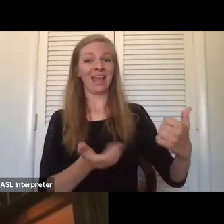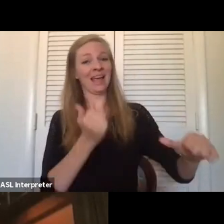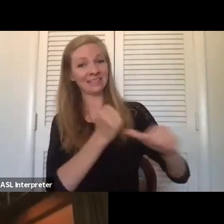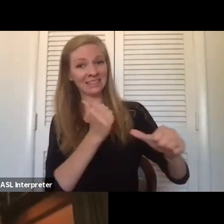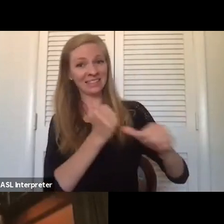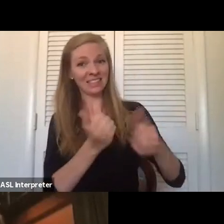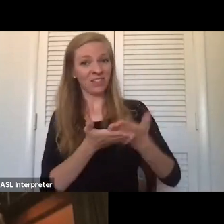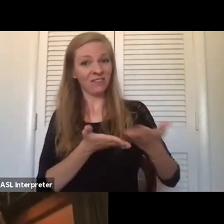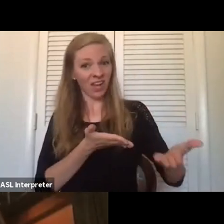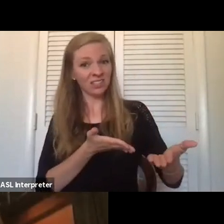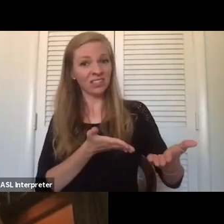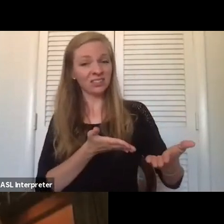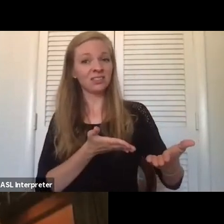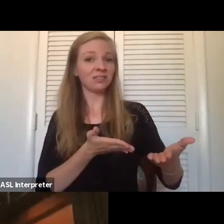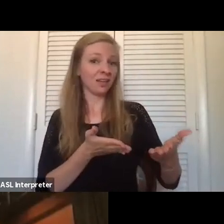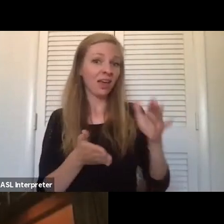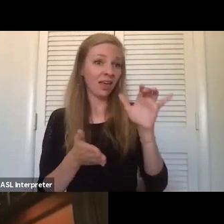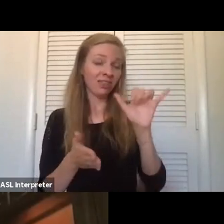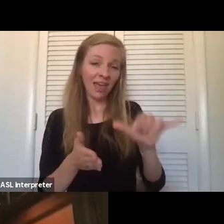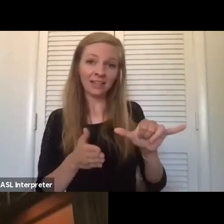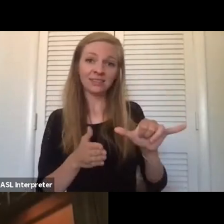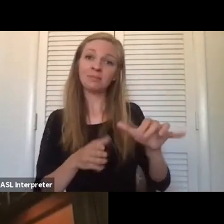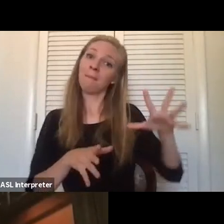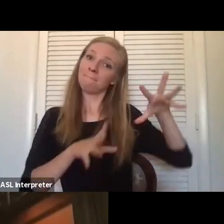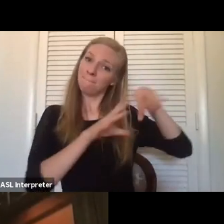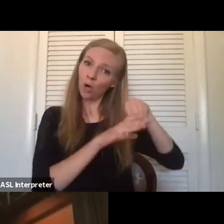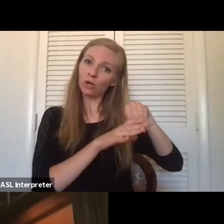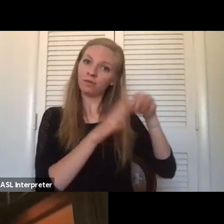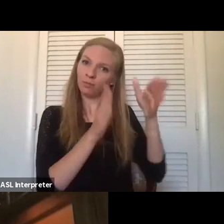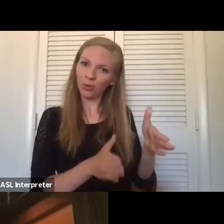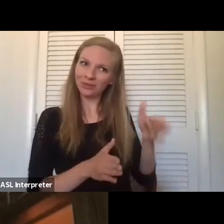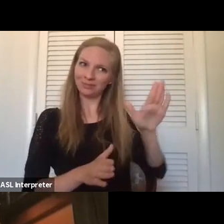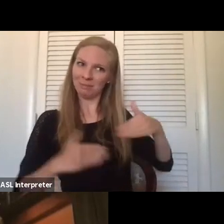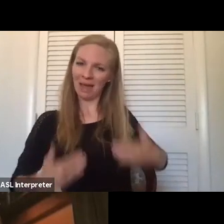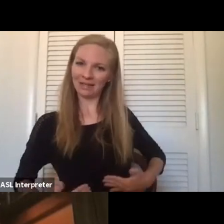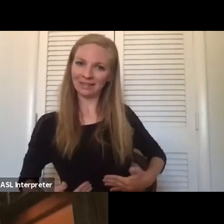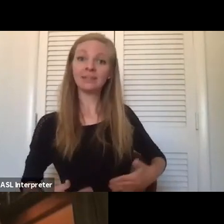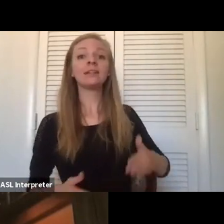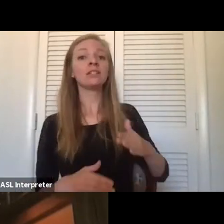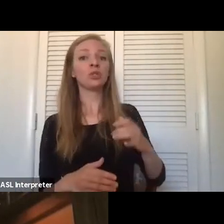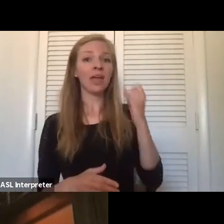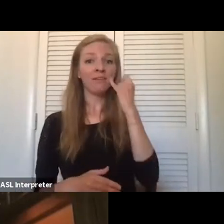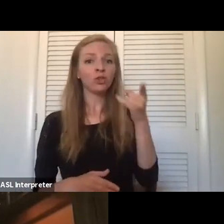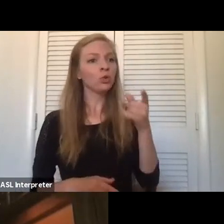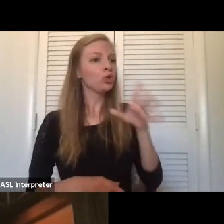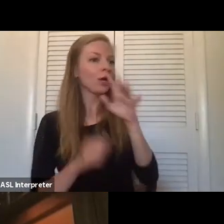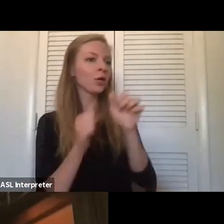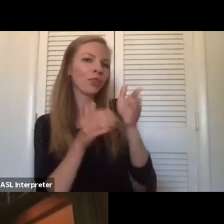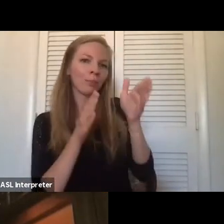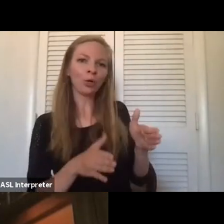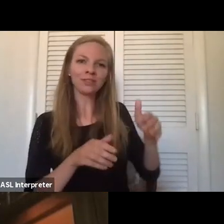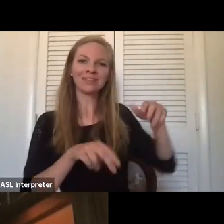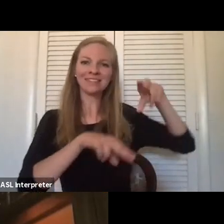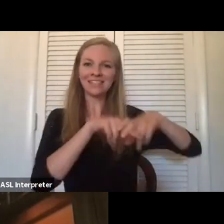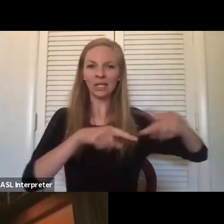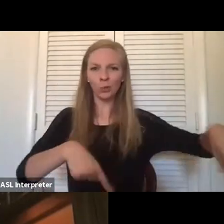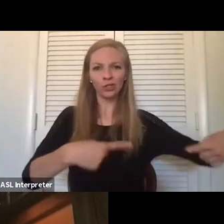are an extension of a person's body. And you know, when you reach out to talk to someone and you lean on their wheelchair, it's in essence, you're leaning on